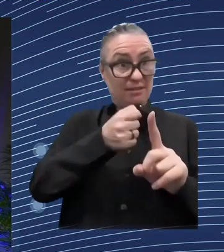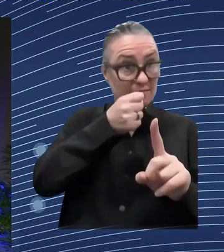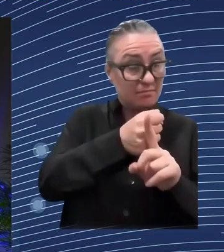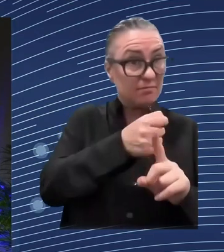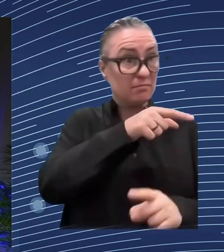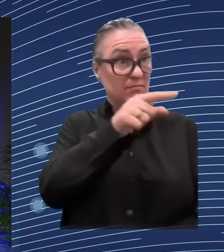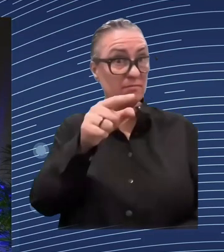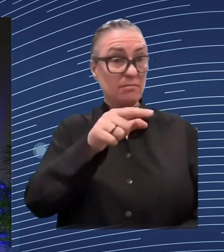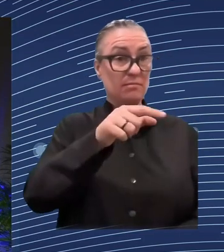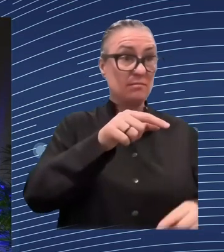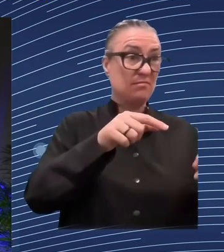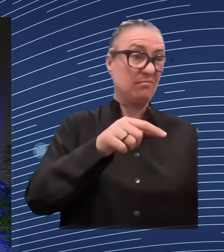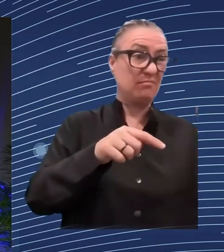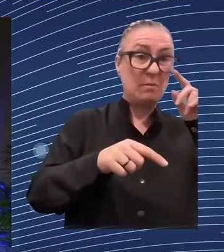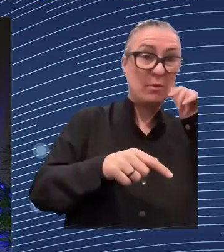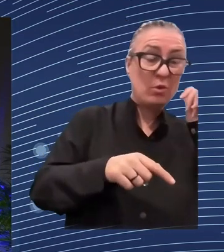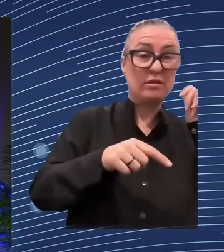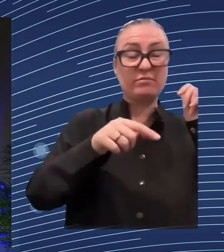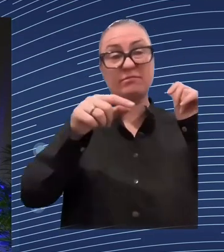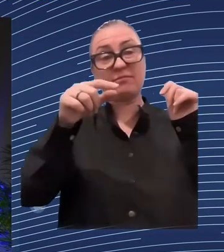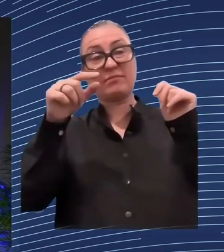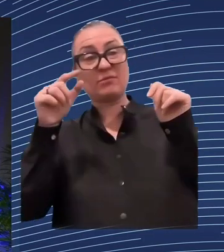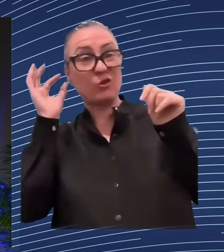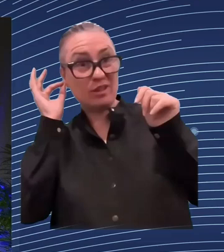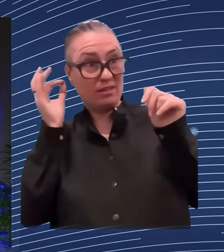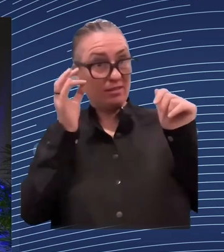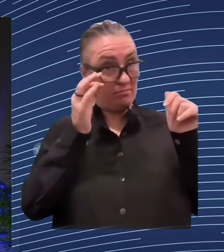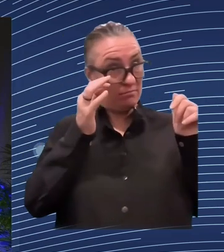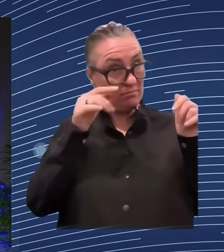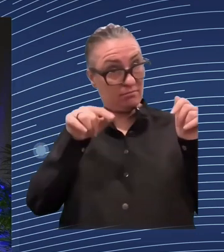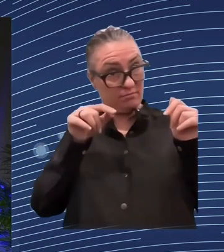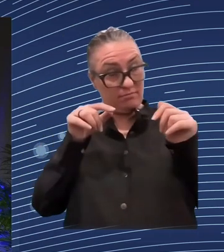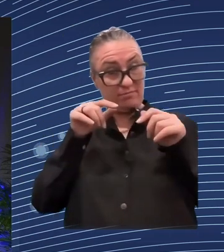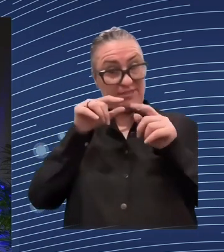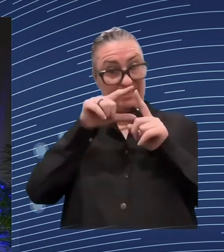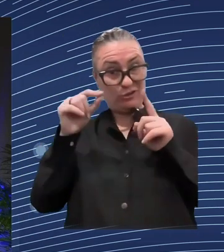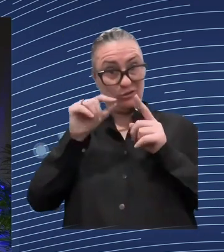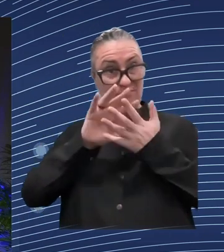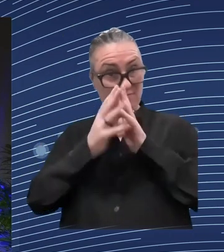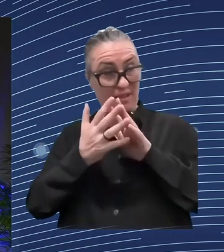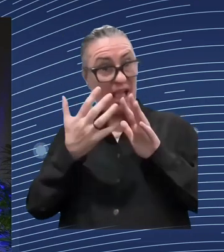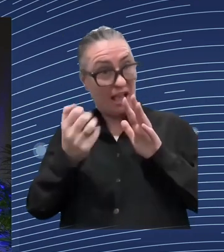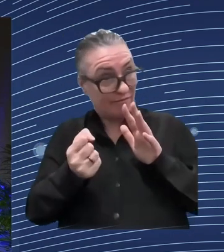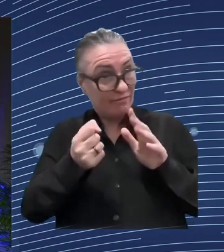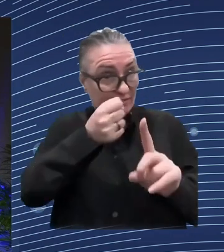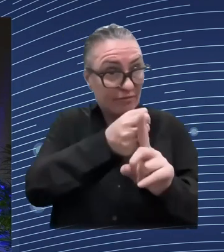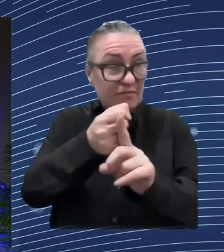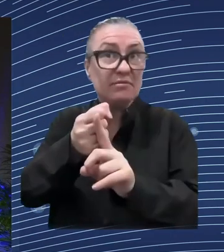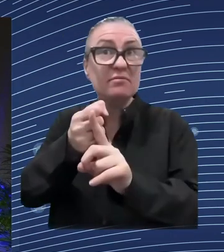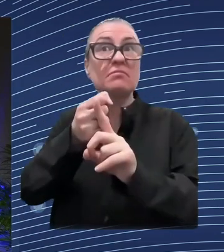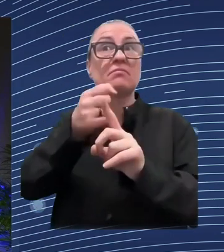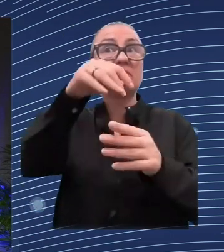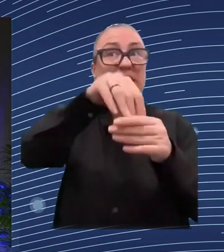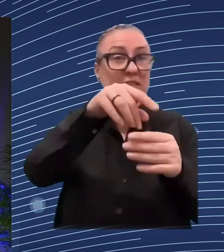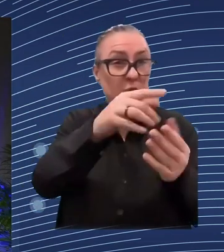measure. On another issue, for me, the comparing 10 years in advance is to put too